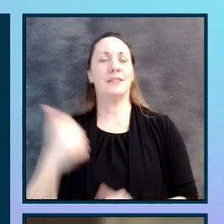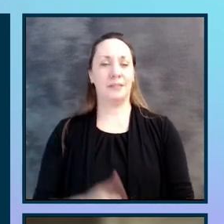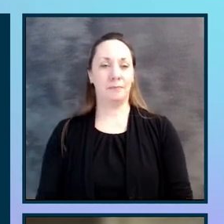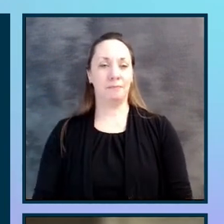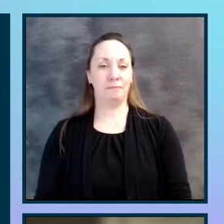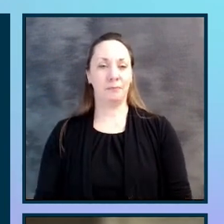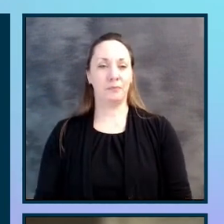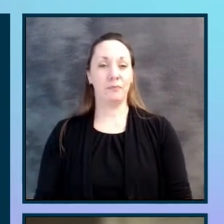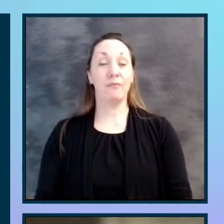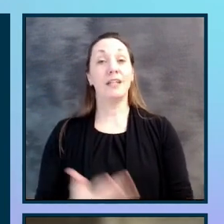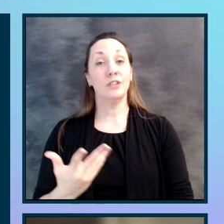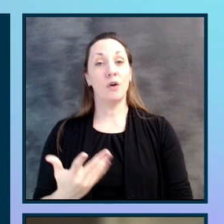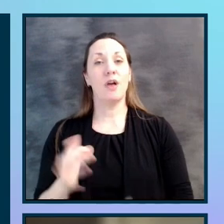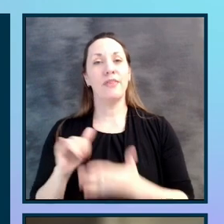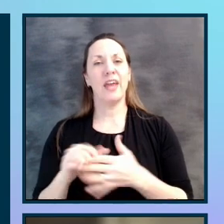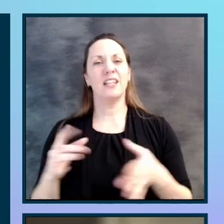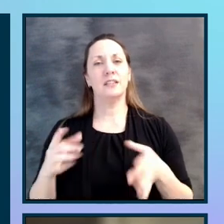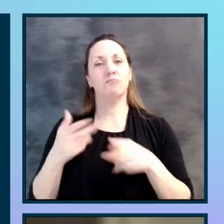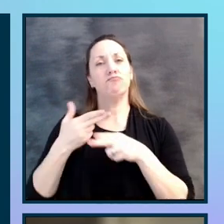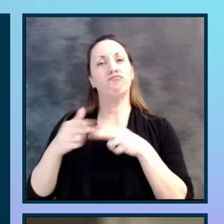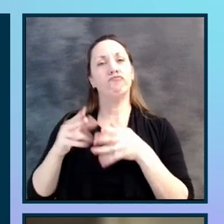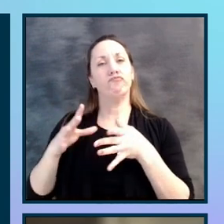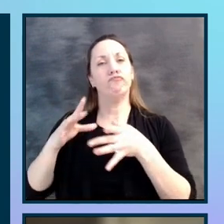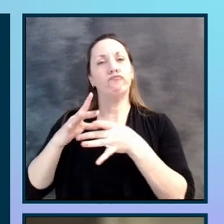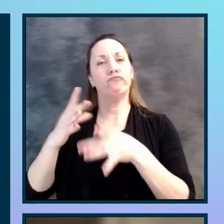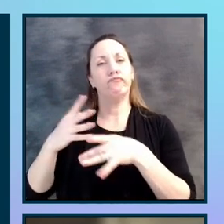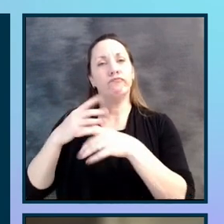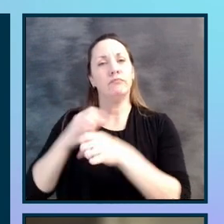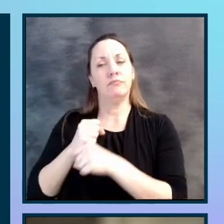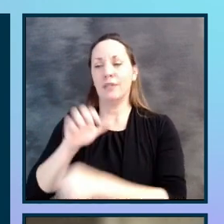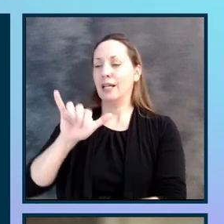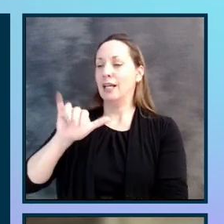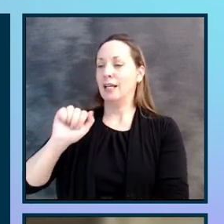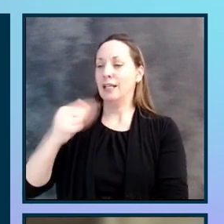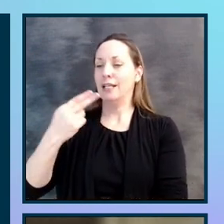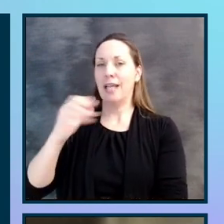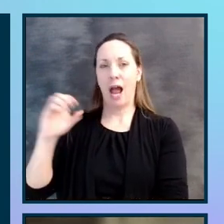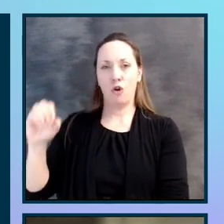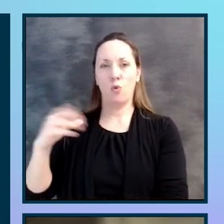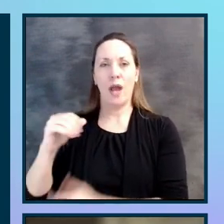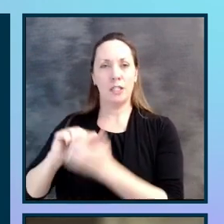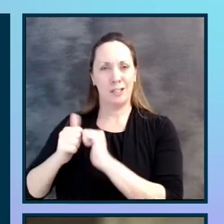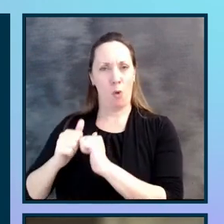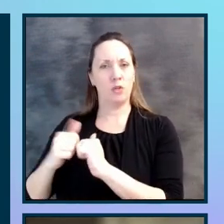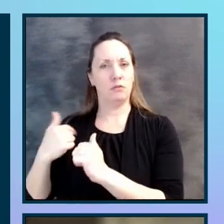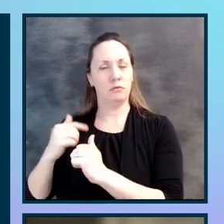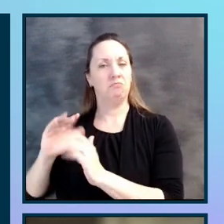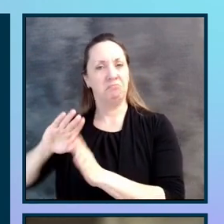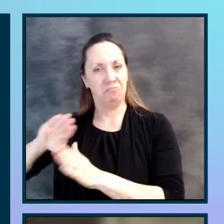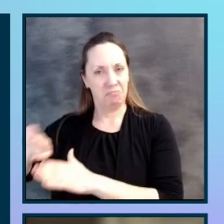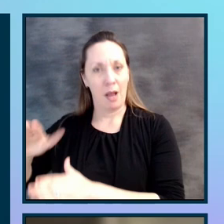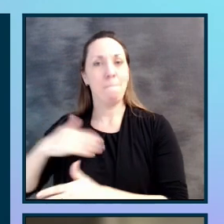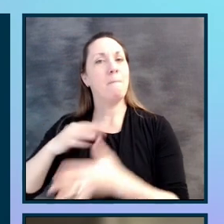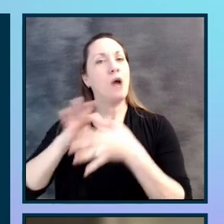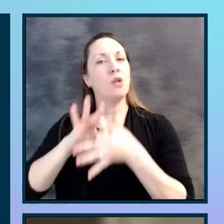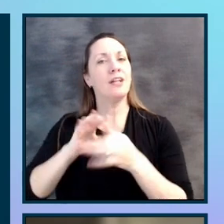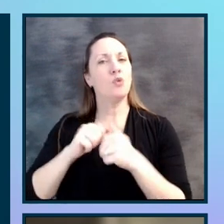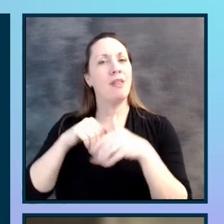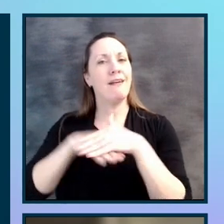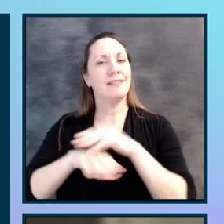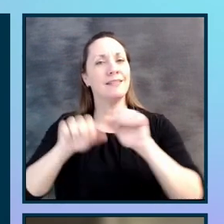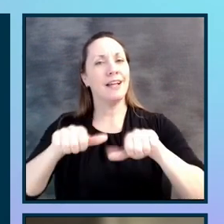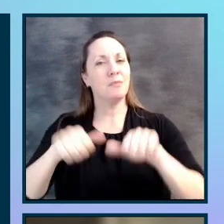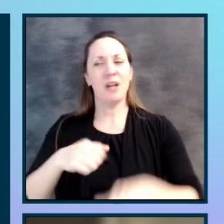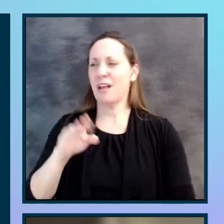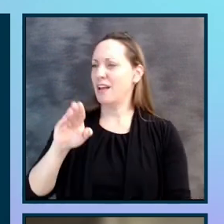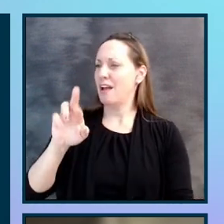So that's a bit about Yahoo and Yahoo Sports and what we stand for. So my relationship with accessibility, I think, Brian, I got brought